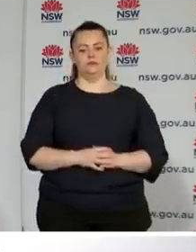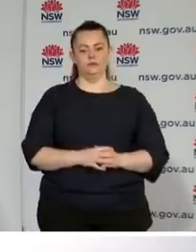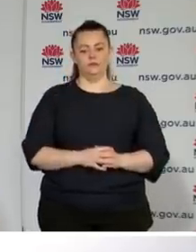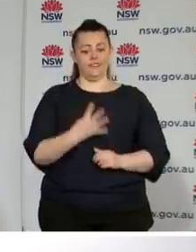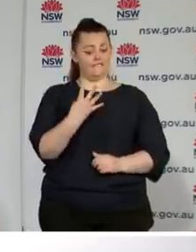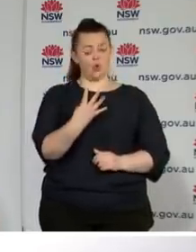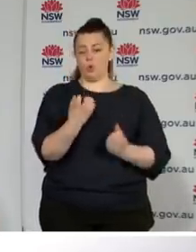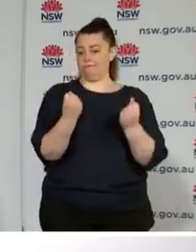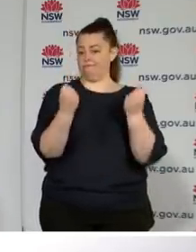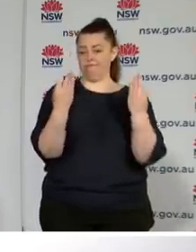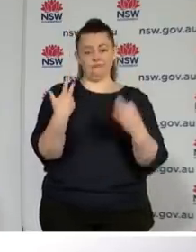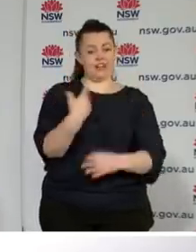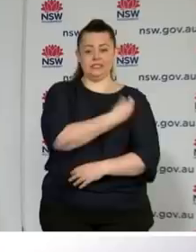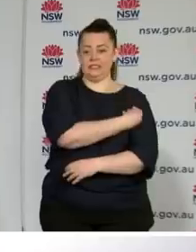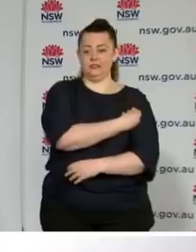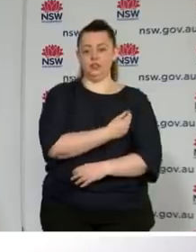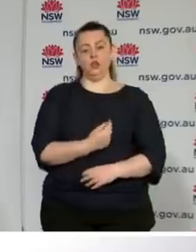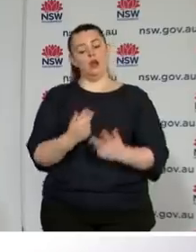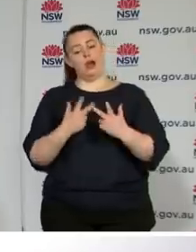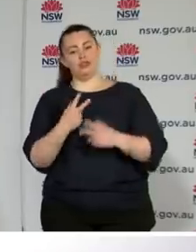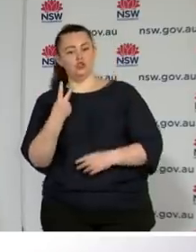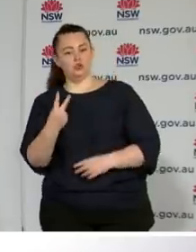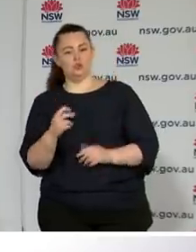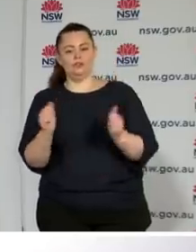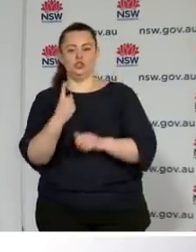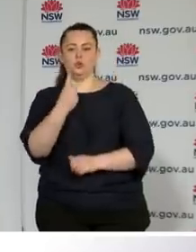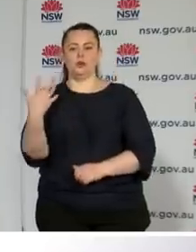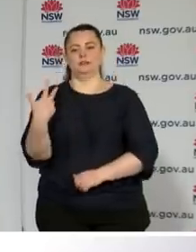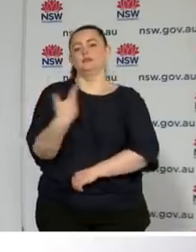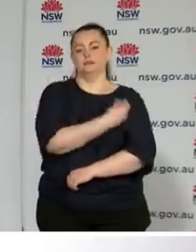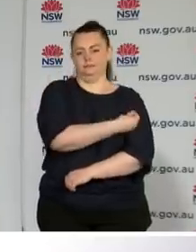vaccinated and two people had received one dose of a COVID vaccine.